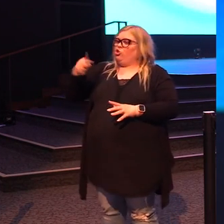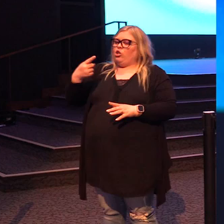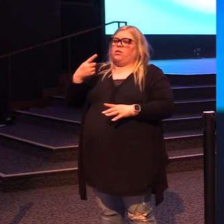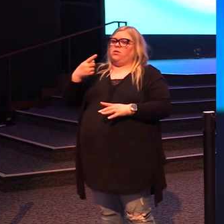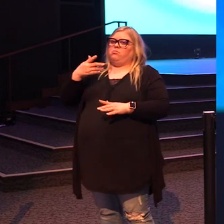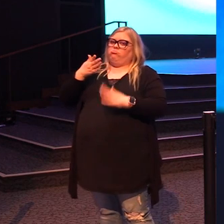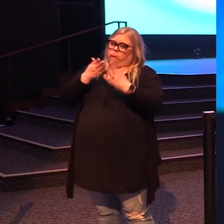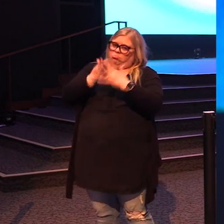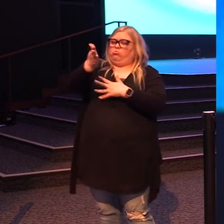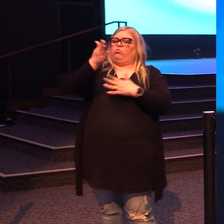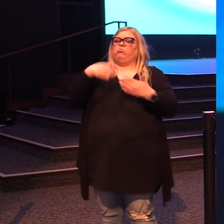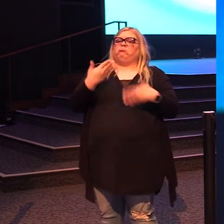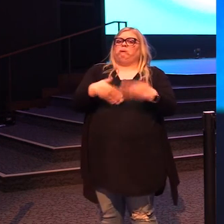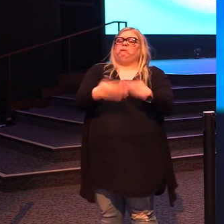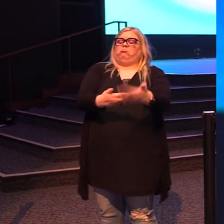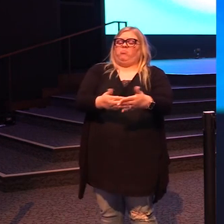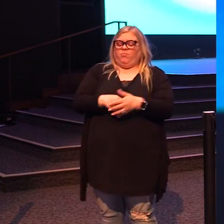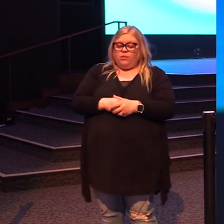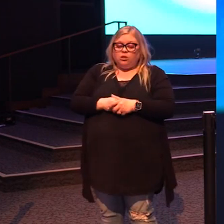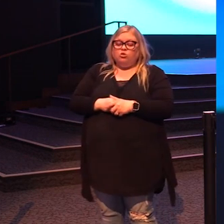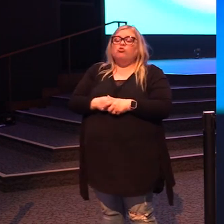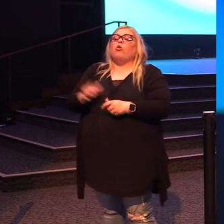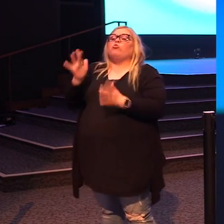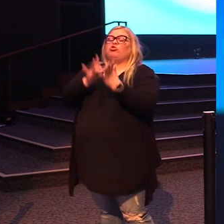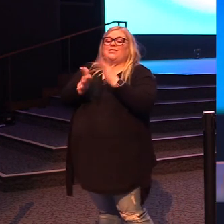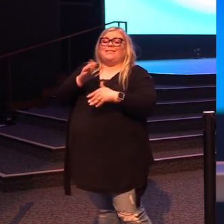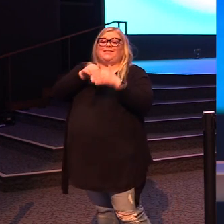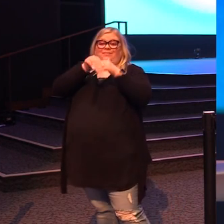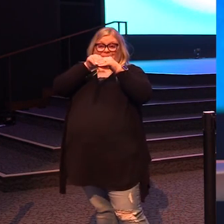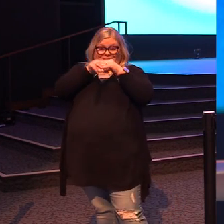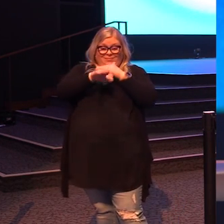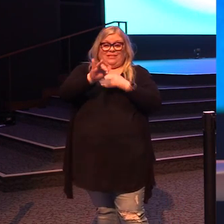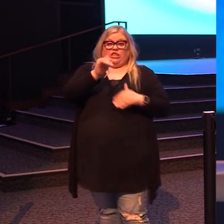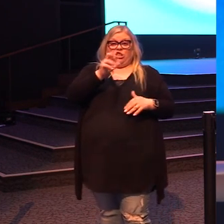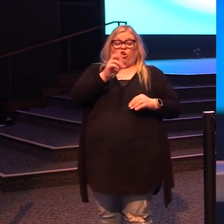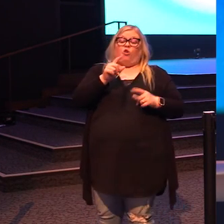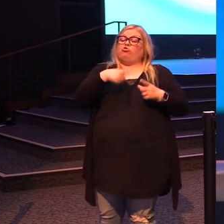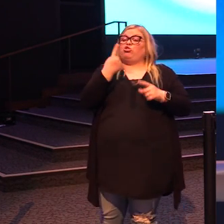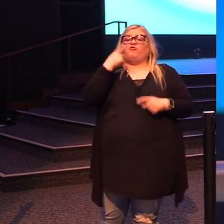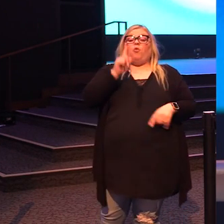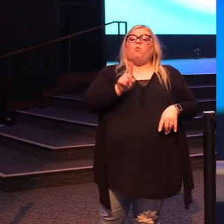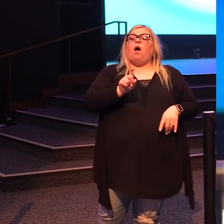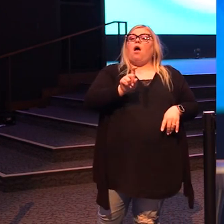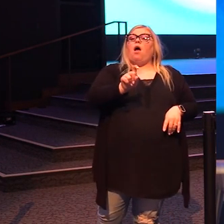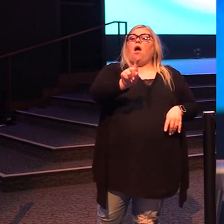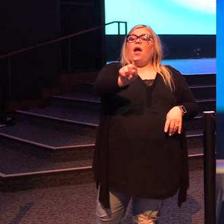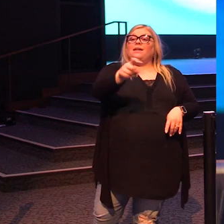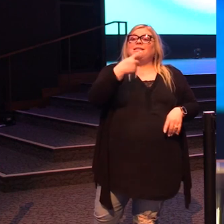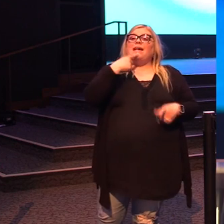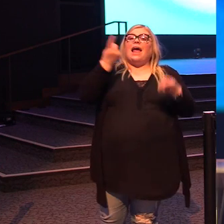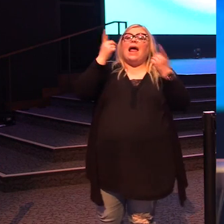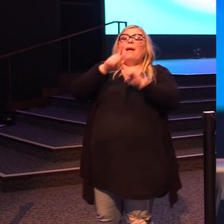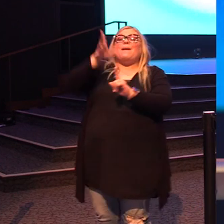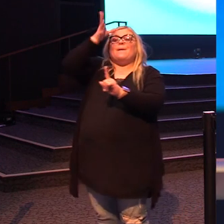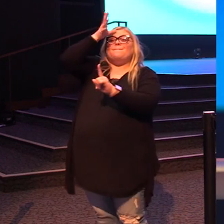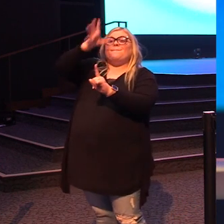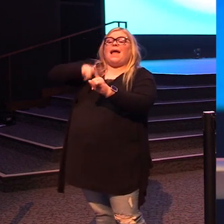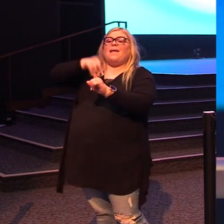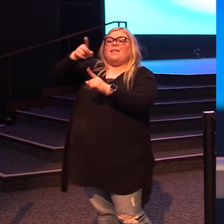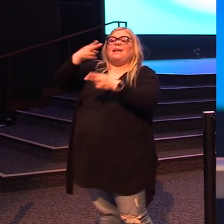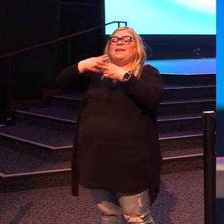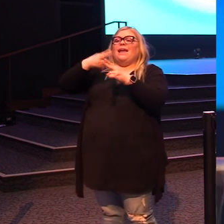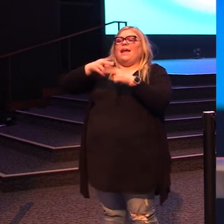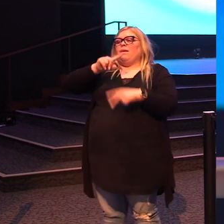through. So as Jesus is entering to pass through, it says there was a man there by the name of